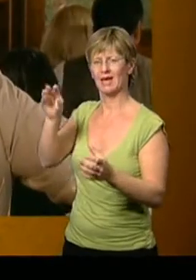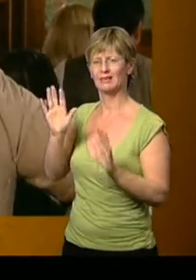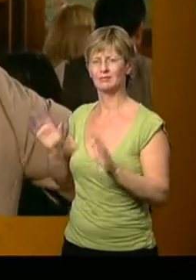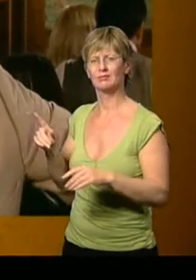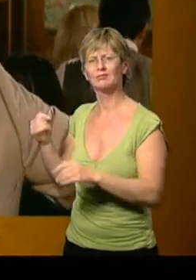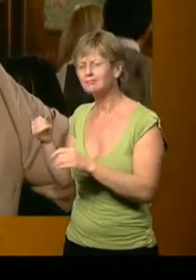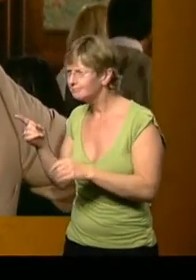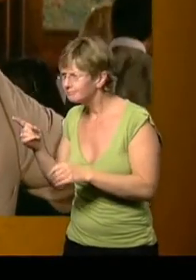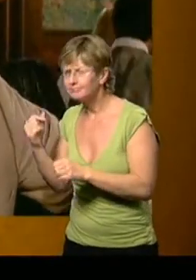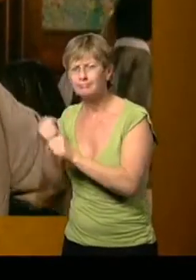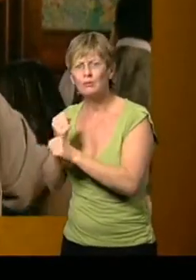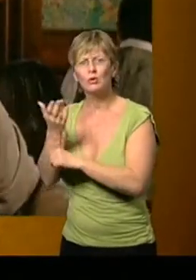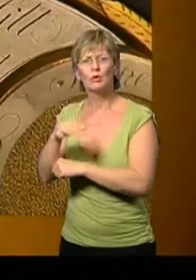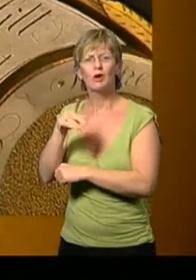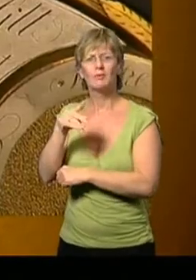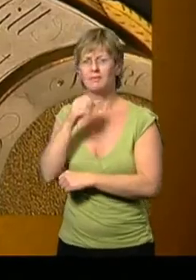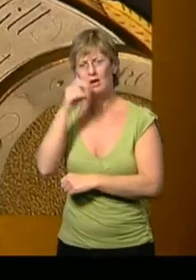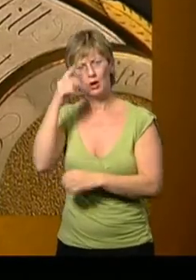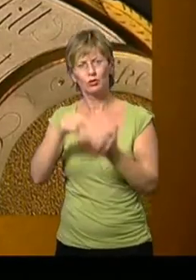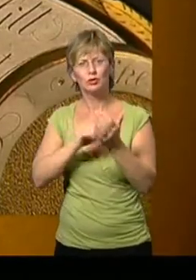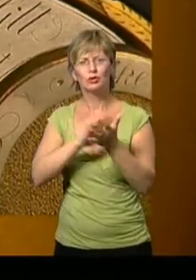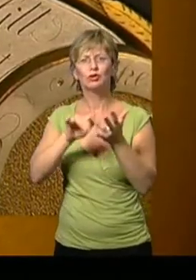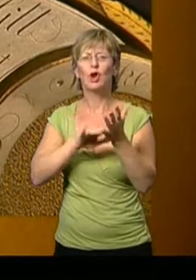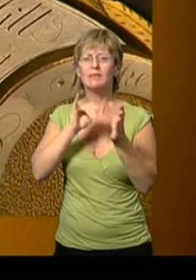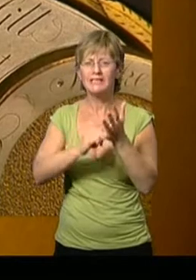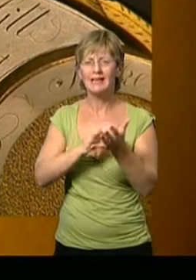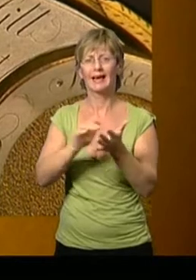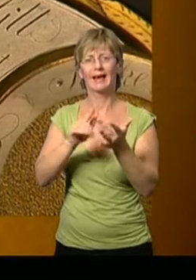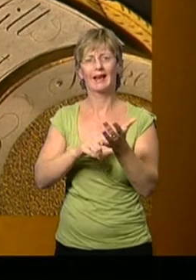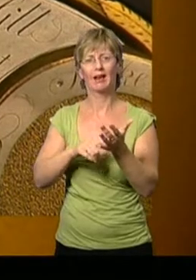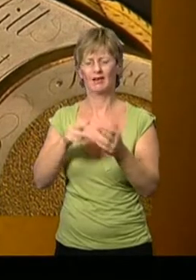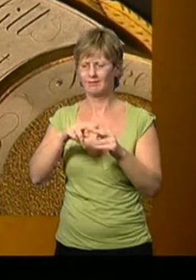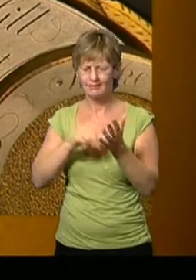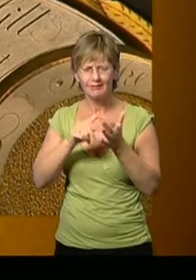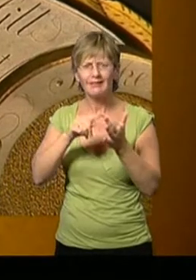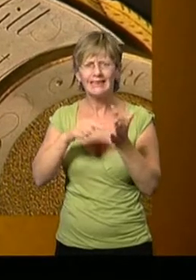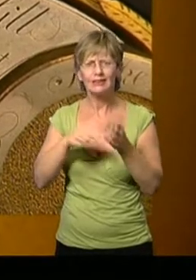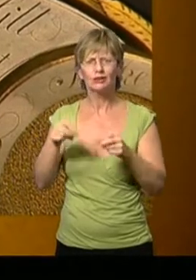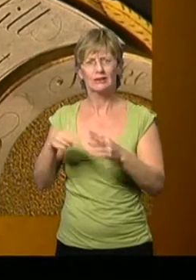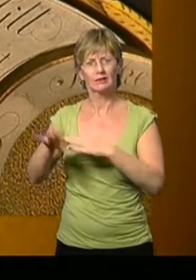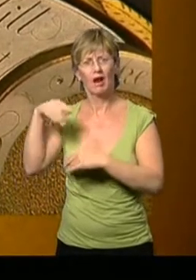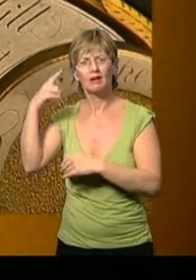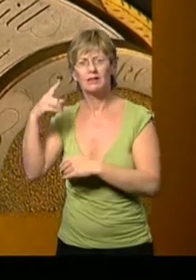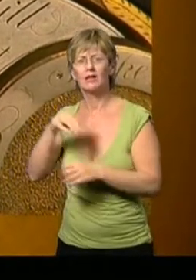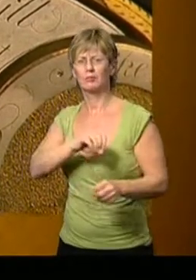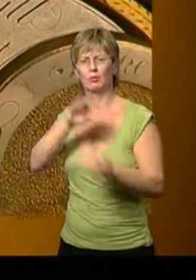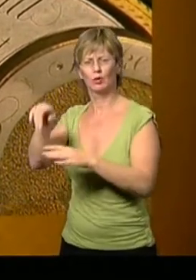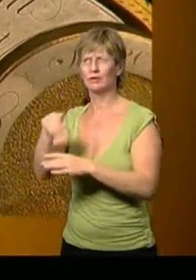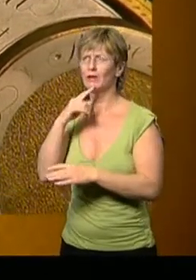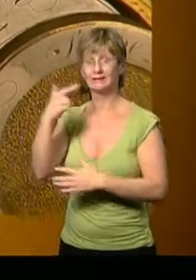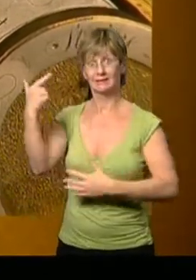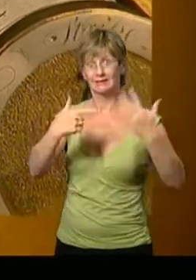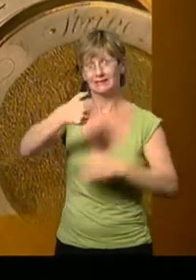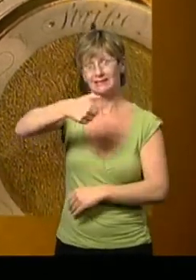by a man called Thomas Hill, Fleet Street, London. Yes. He moved to Fleet Street in 1762 and died